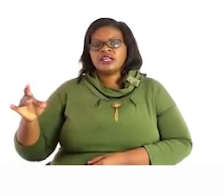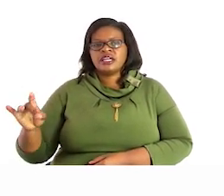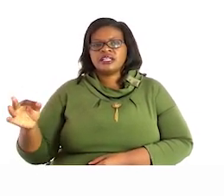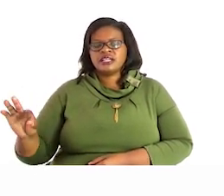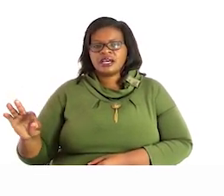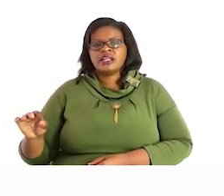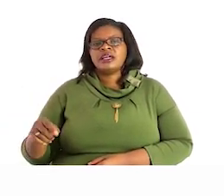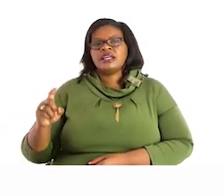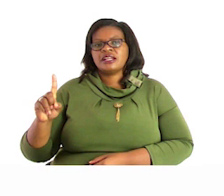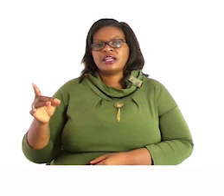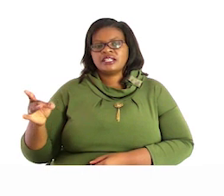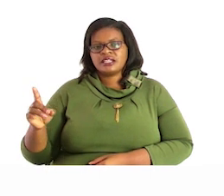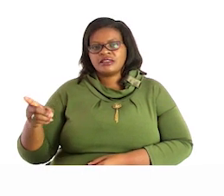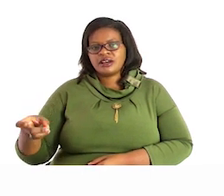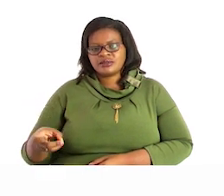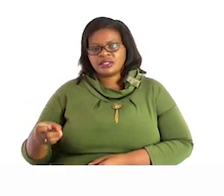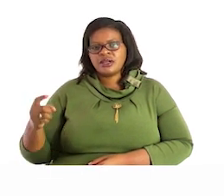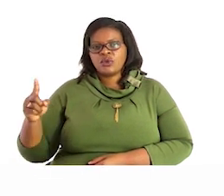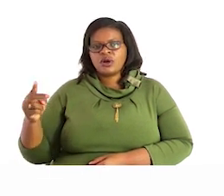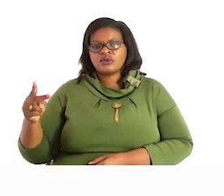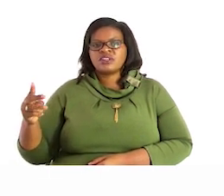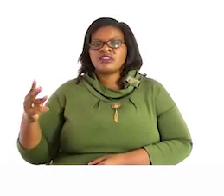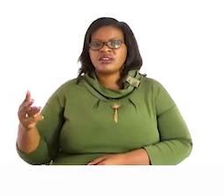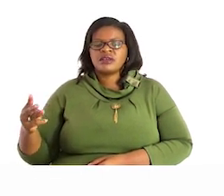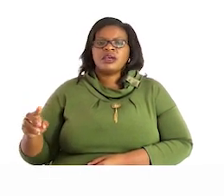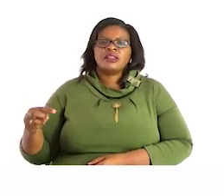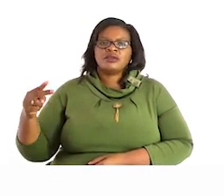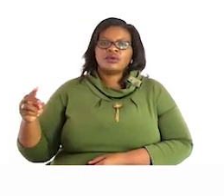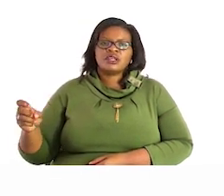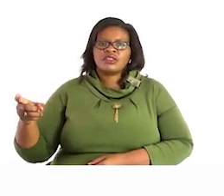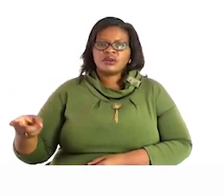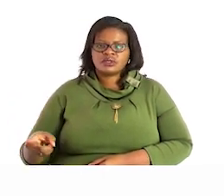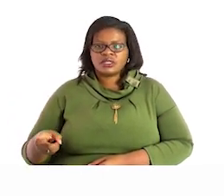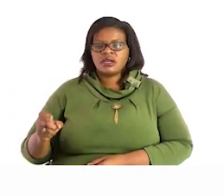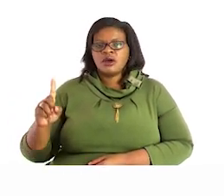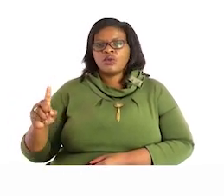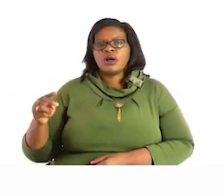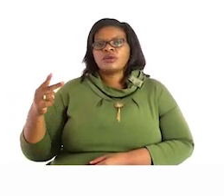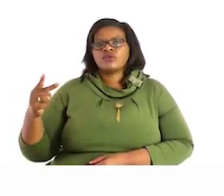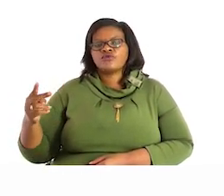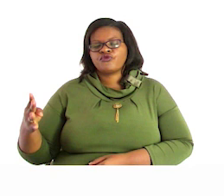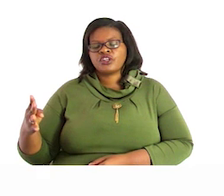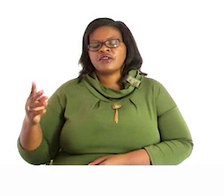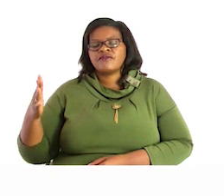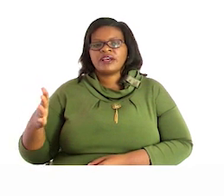123 then the last one 20 145